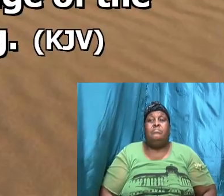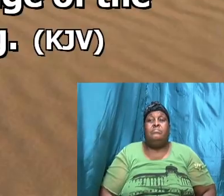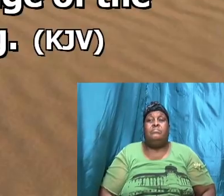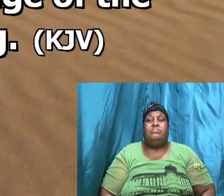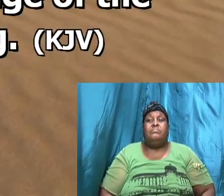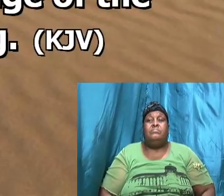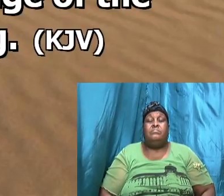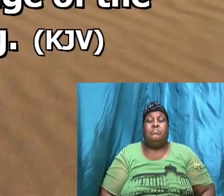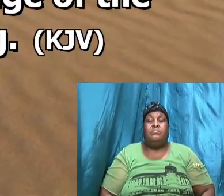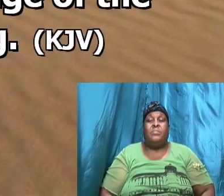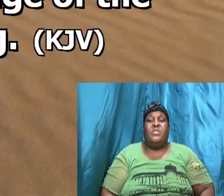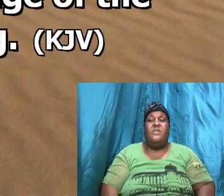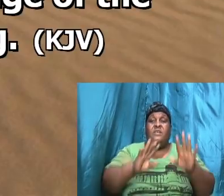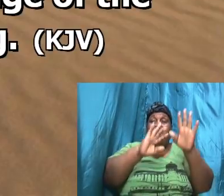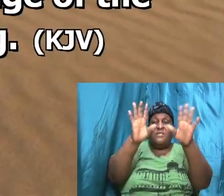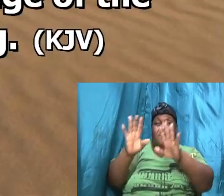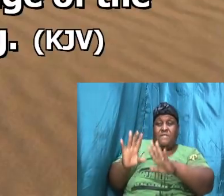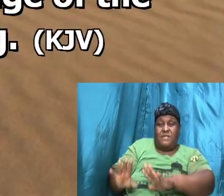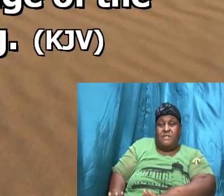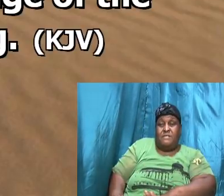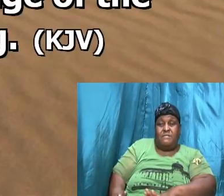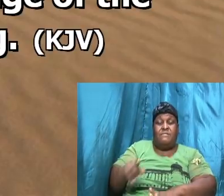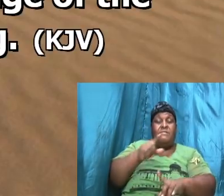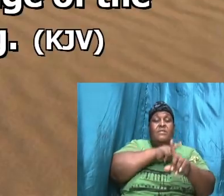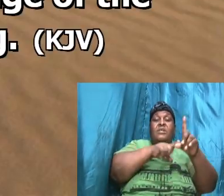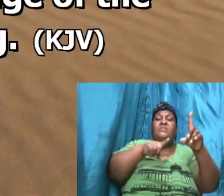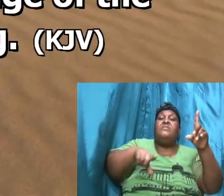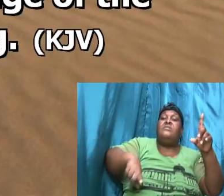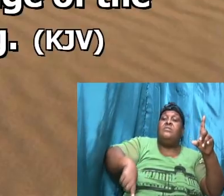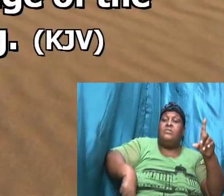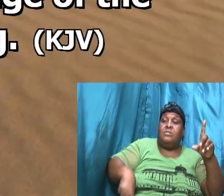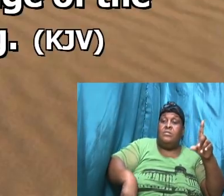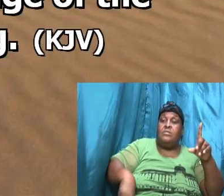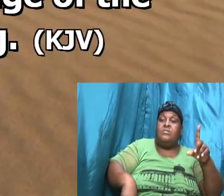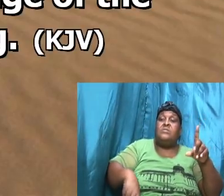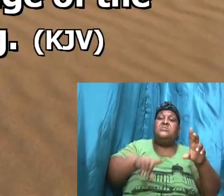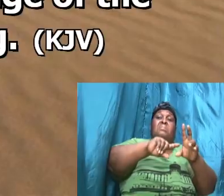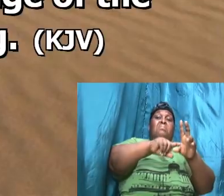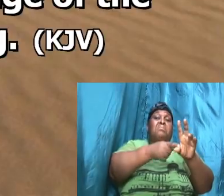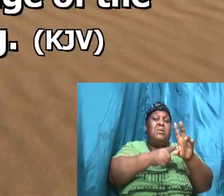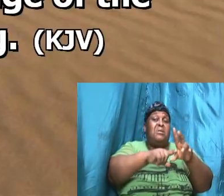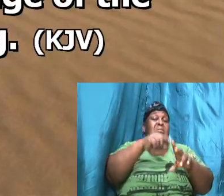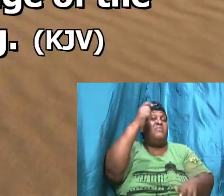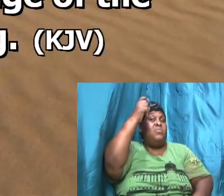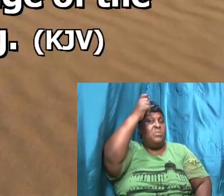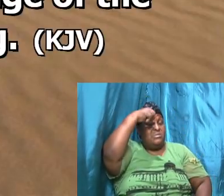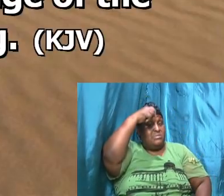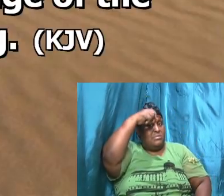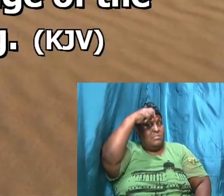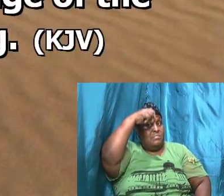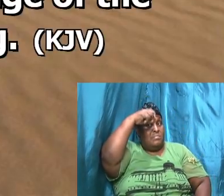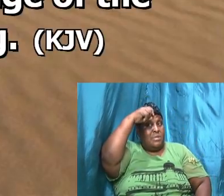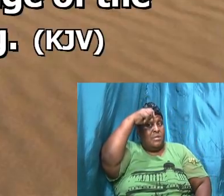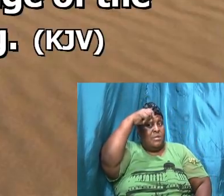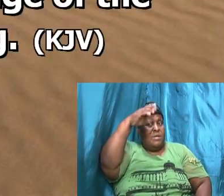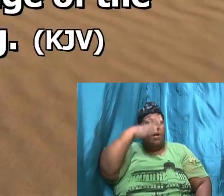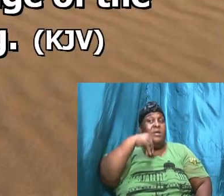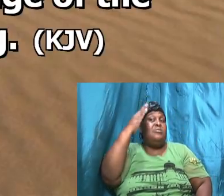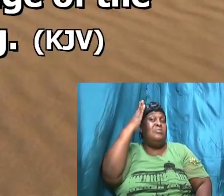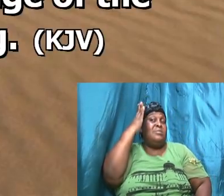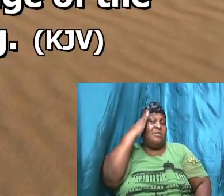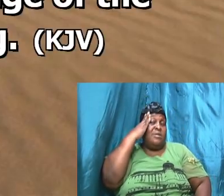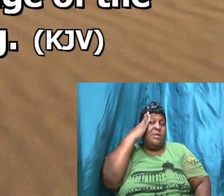the fear of the Lord is the beginning of wisdom and the